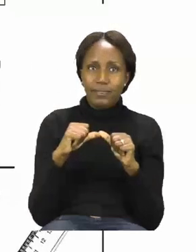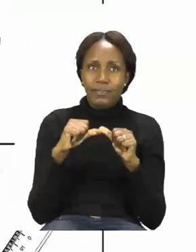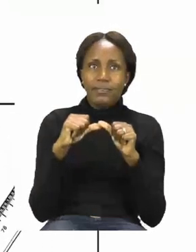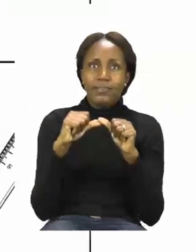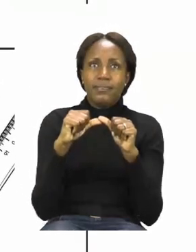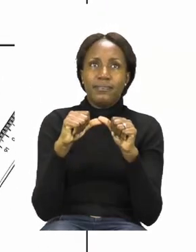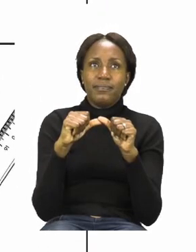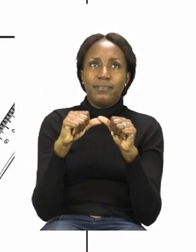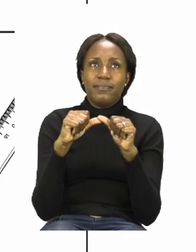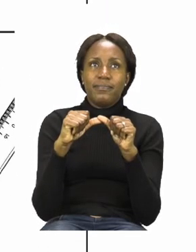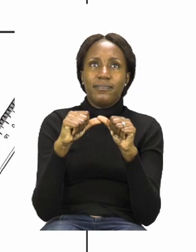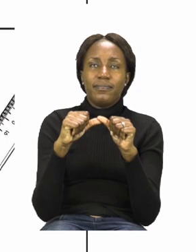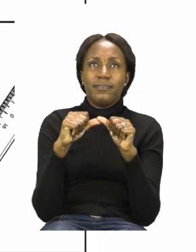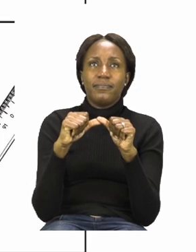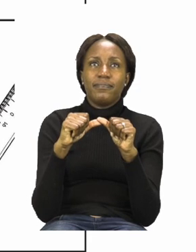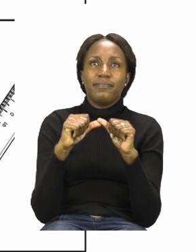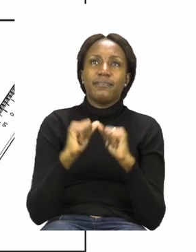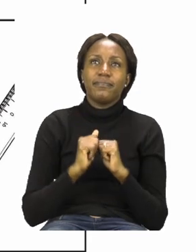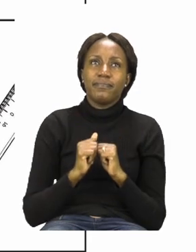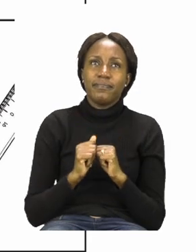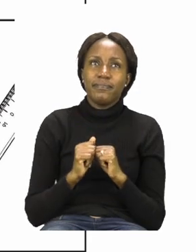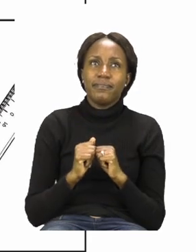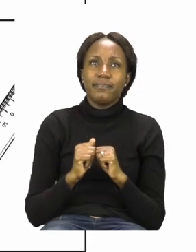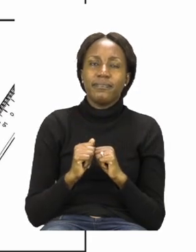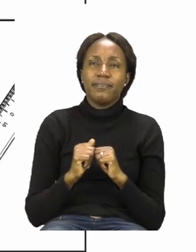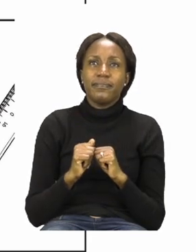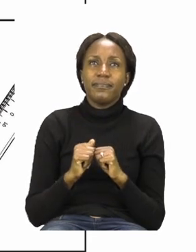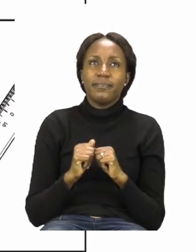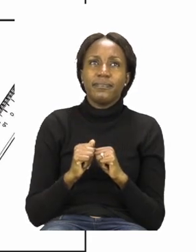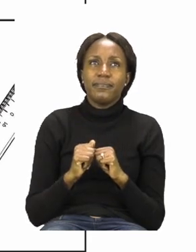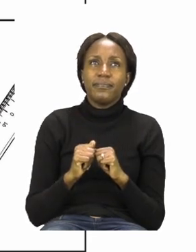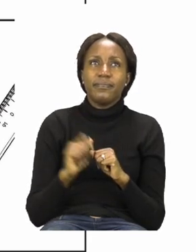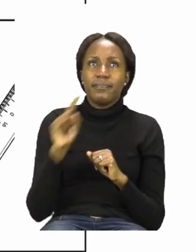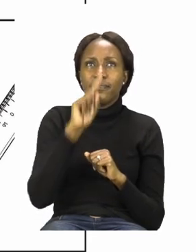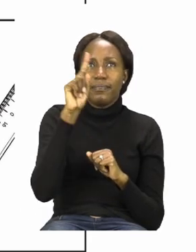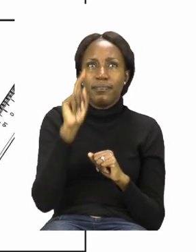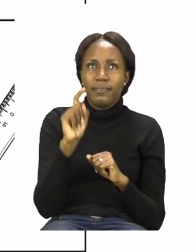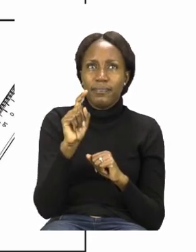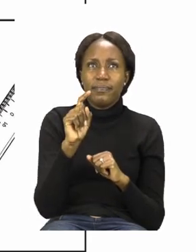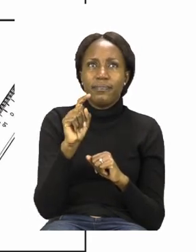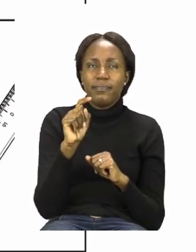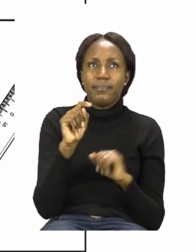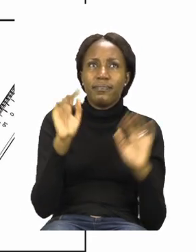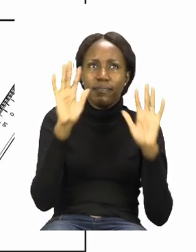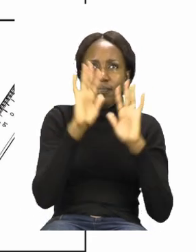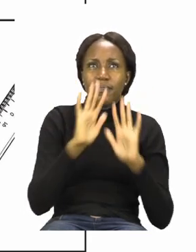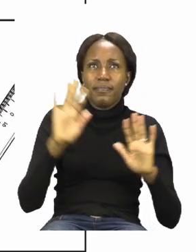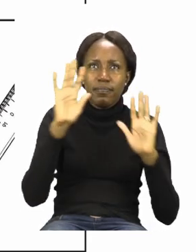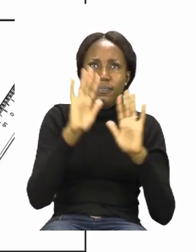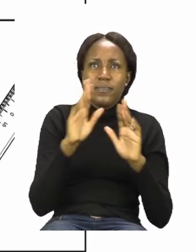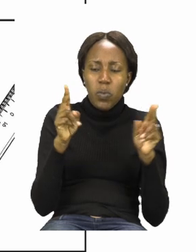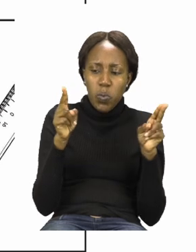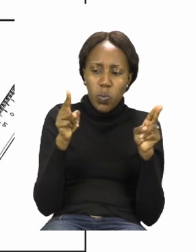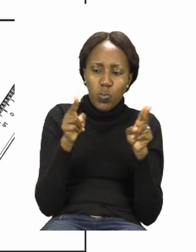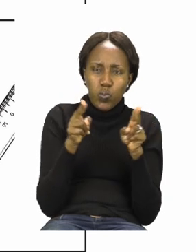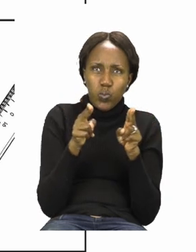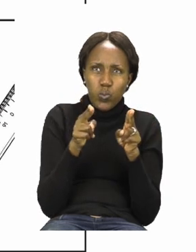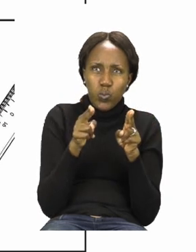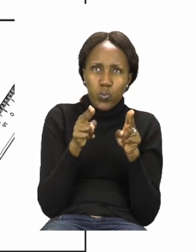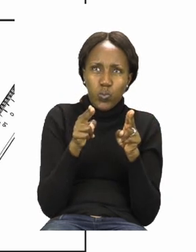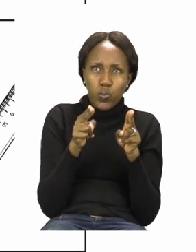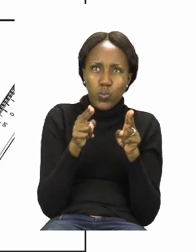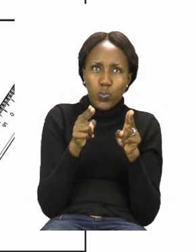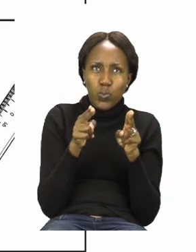the bottom of your page. It's asking you to colour in the shortest object.